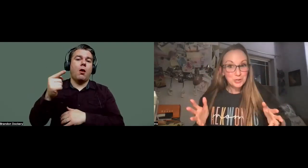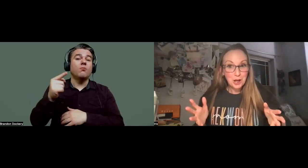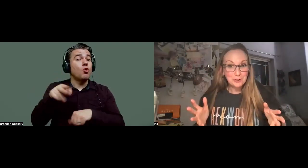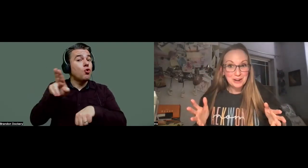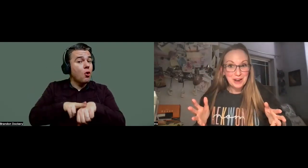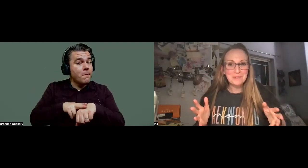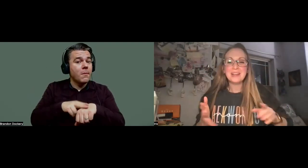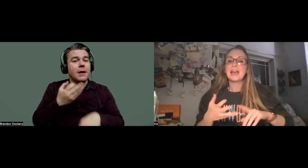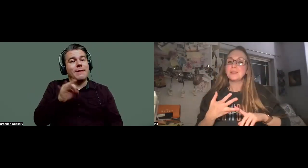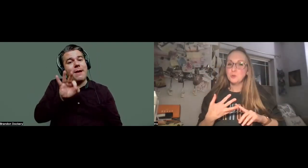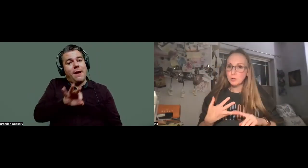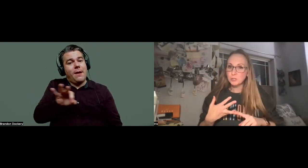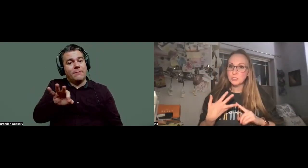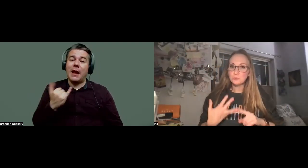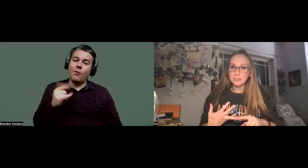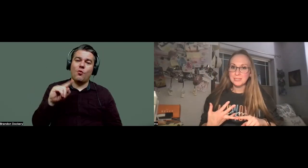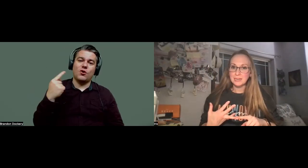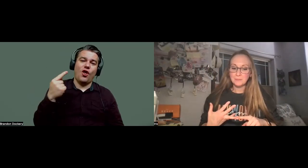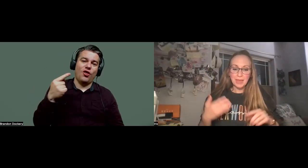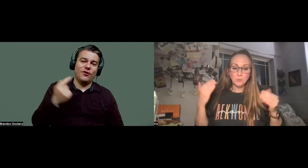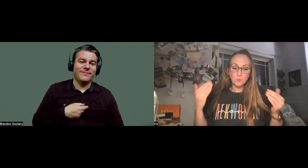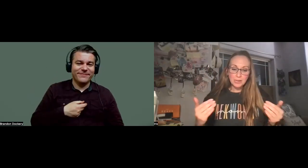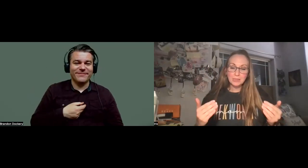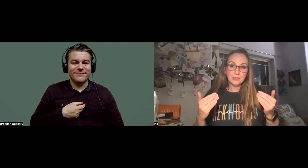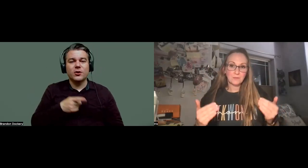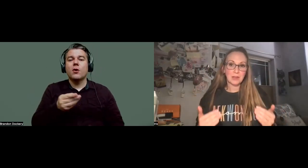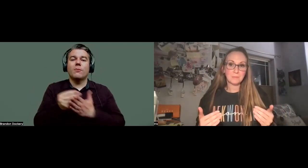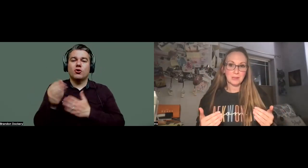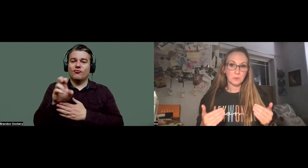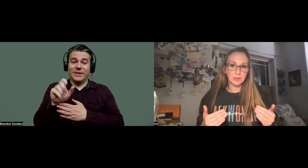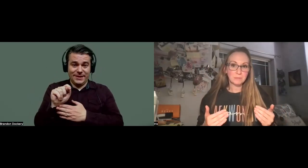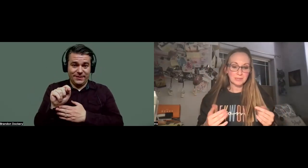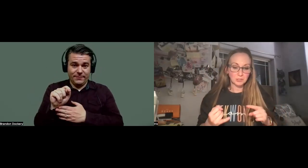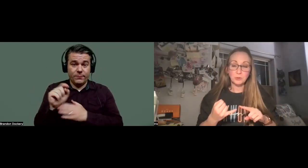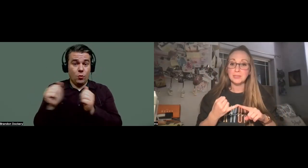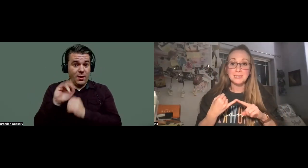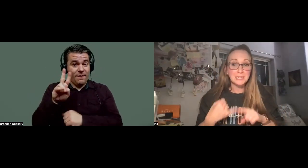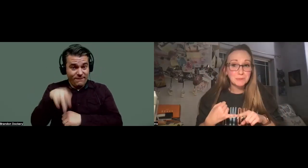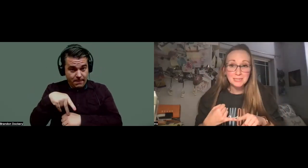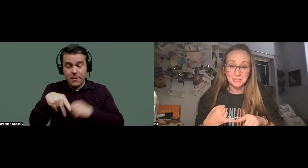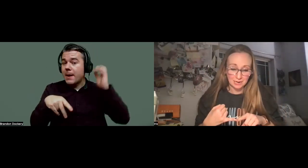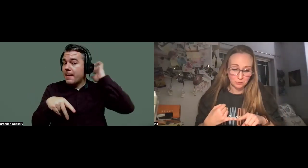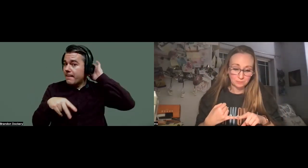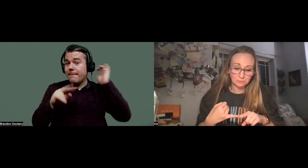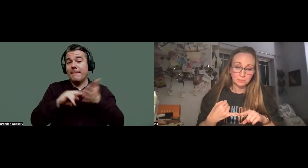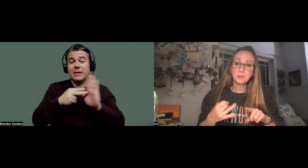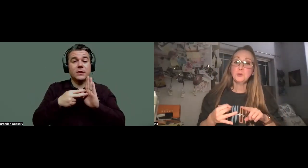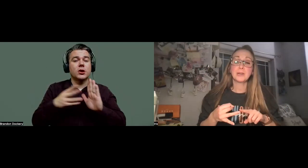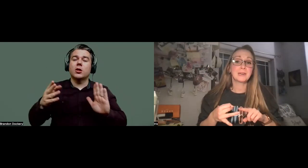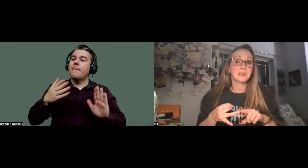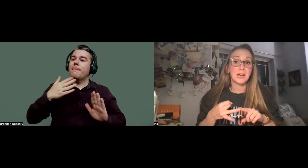It's only a dollar right now. And then you purchase the reset. And with the VIP, what that means is you get the deepest discount.